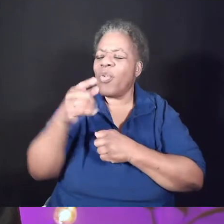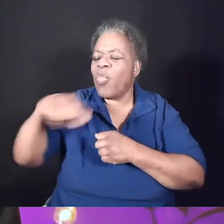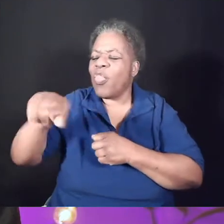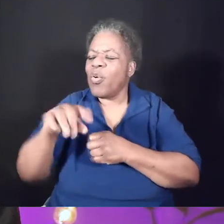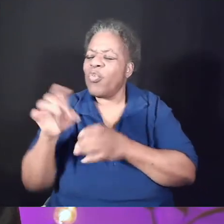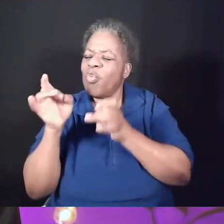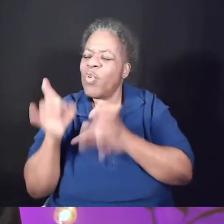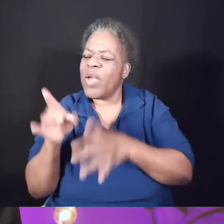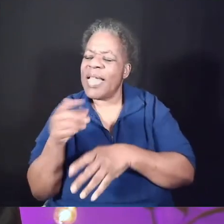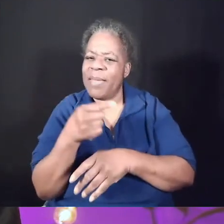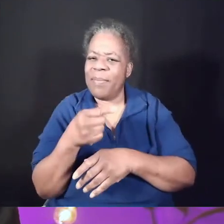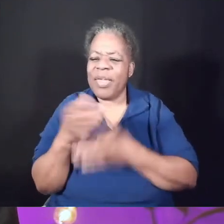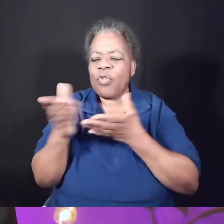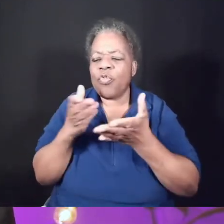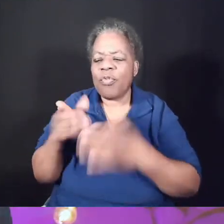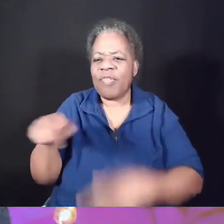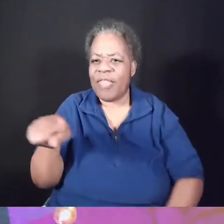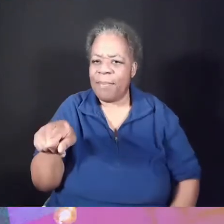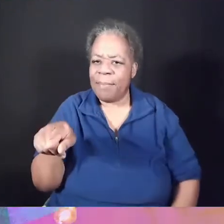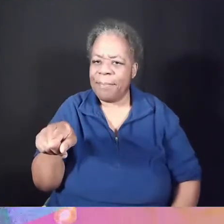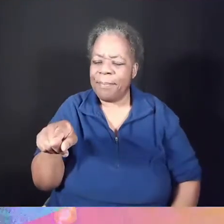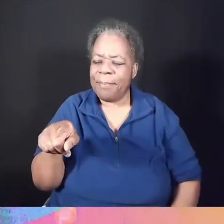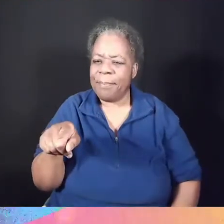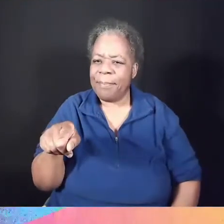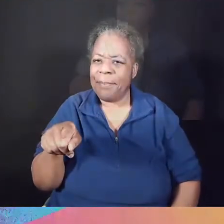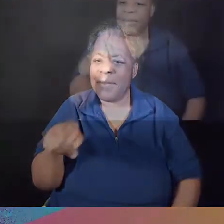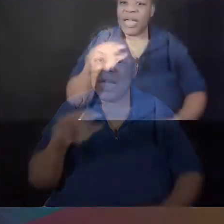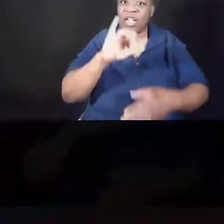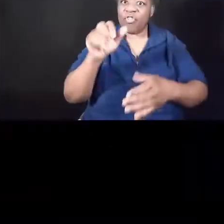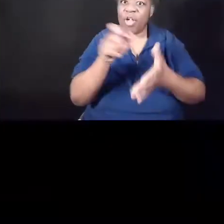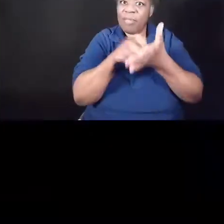that. John keeps going, and he says this,